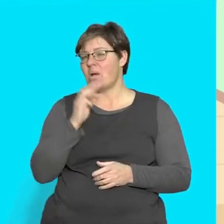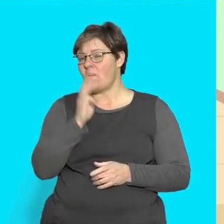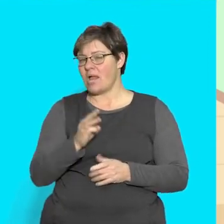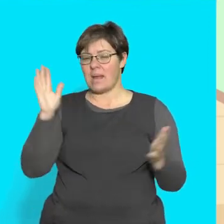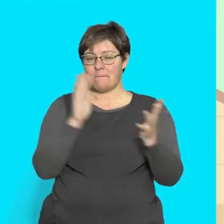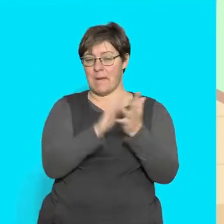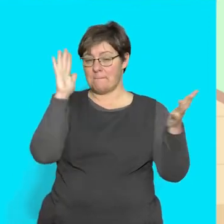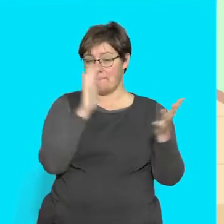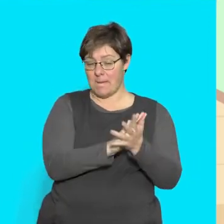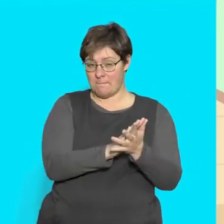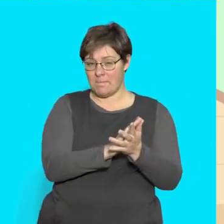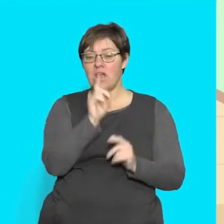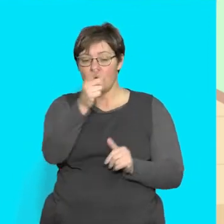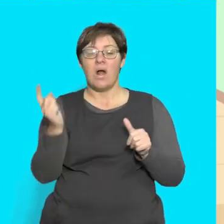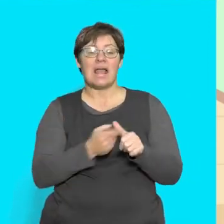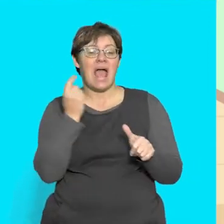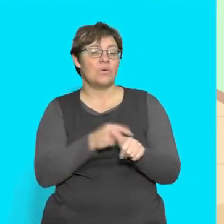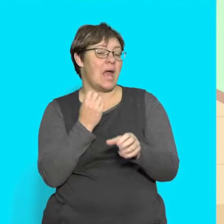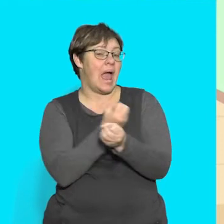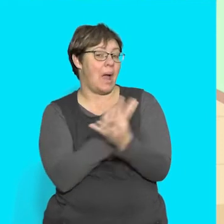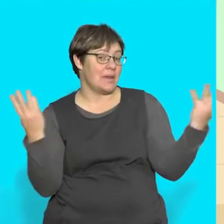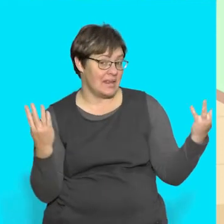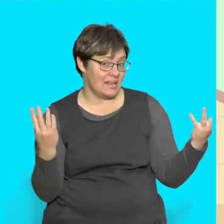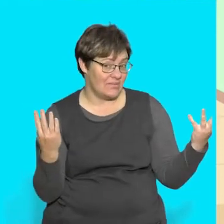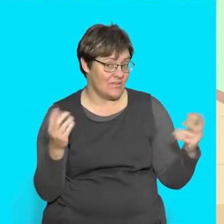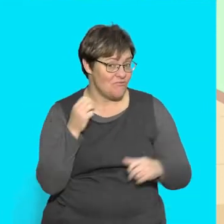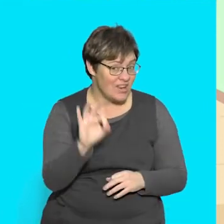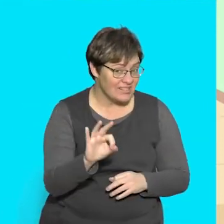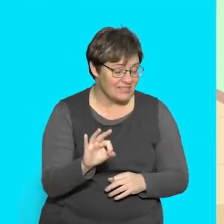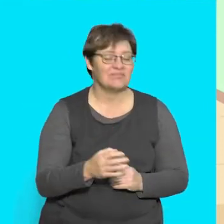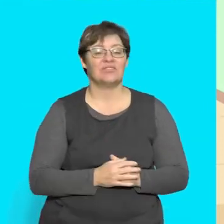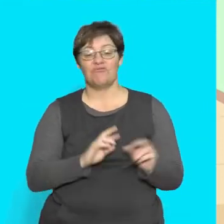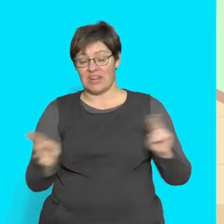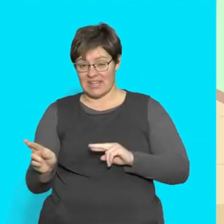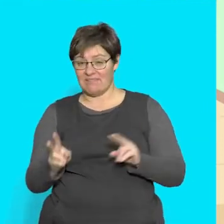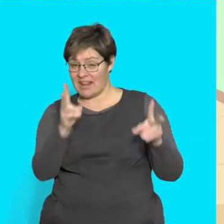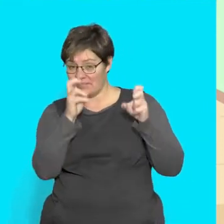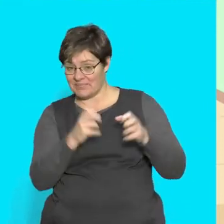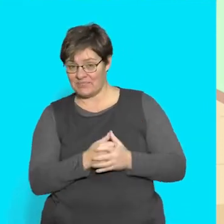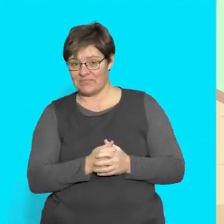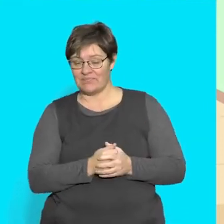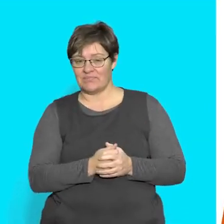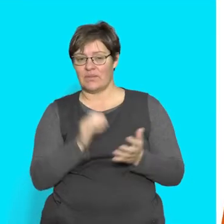clap my hands And you will count how many times I clapped Ready? Listen